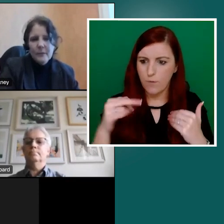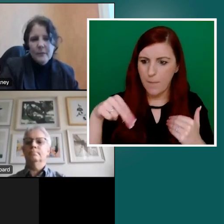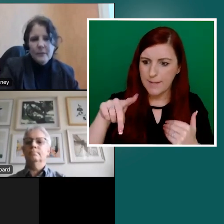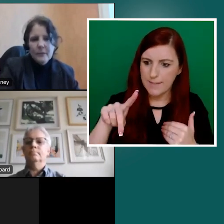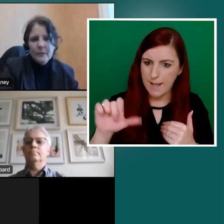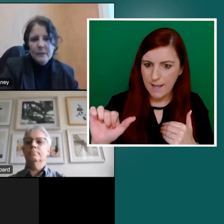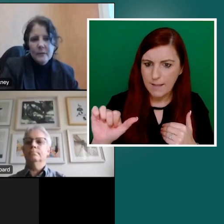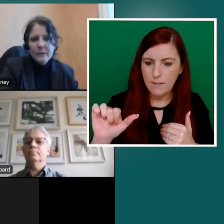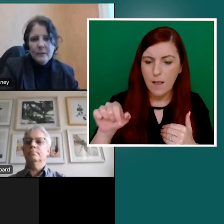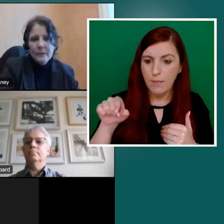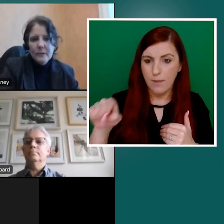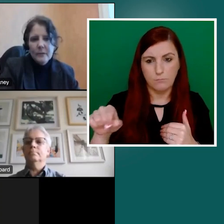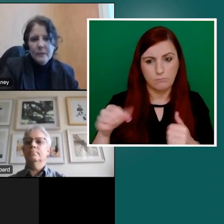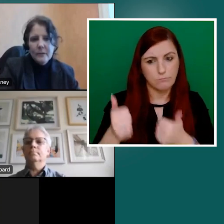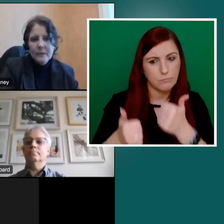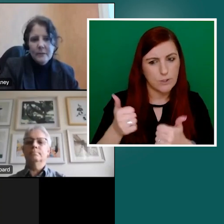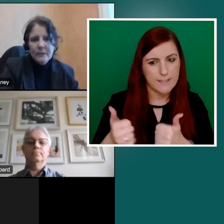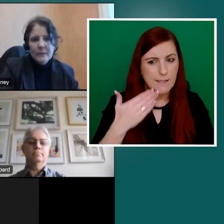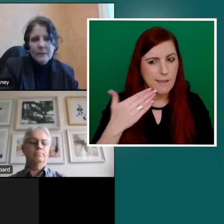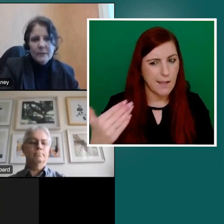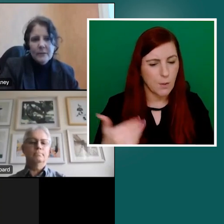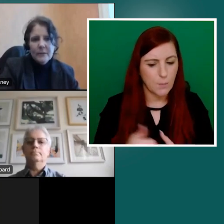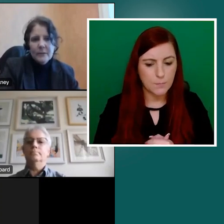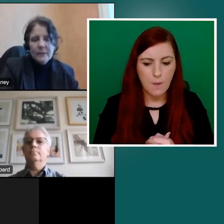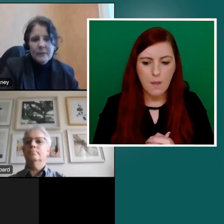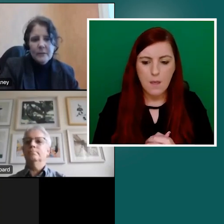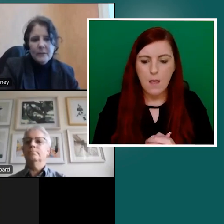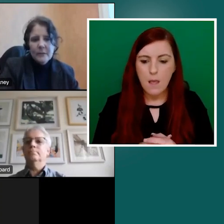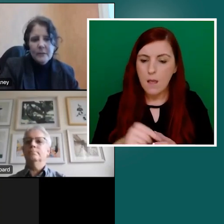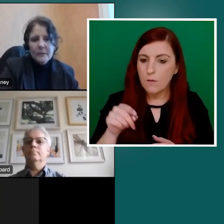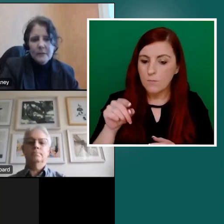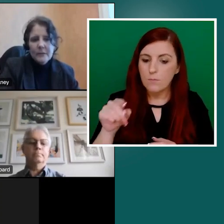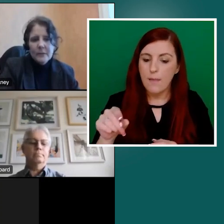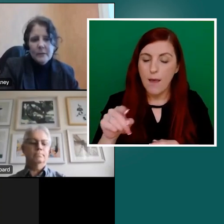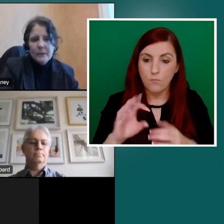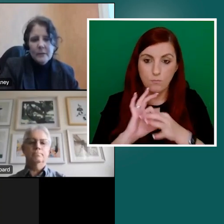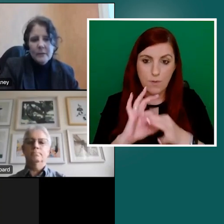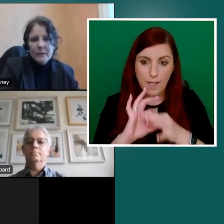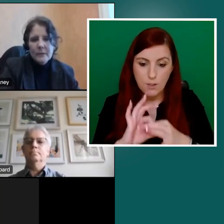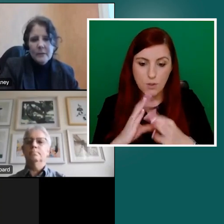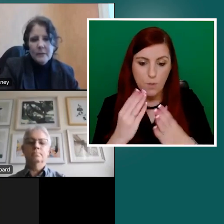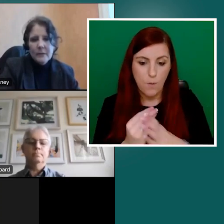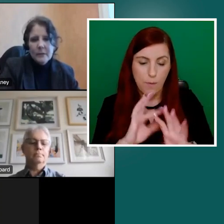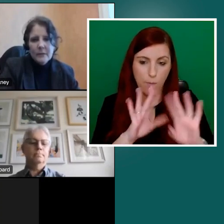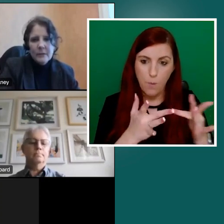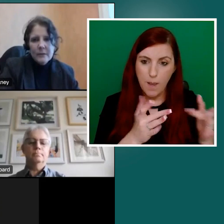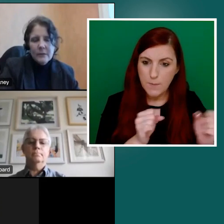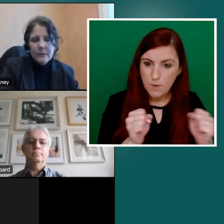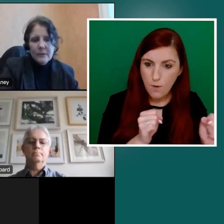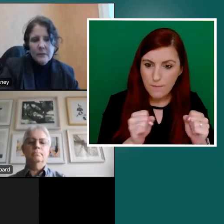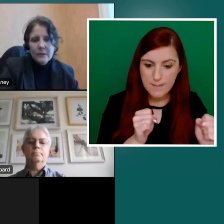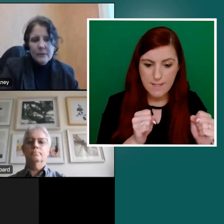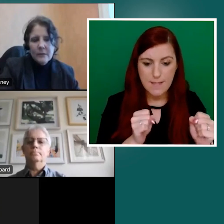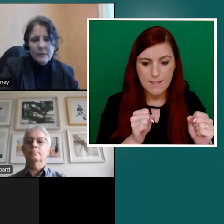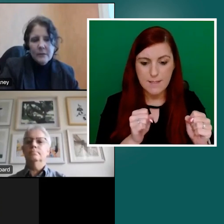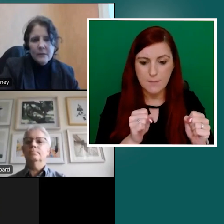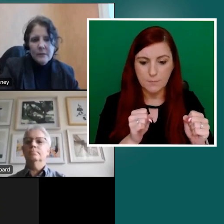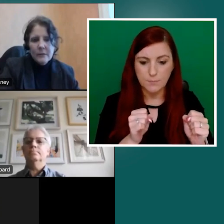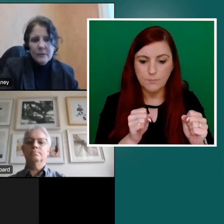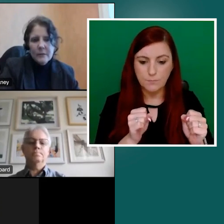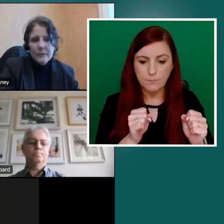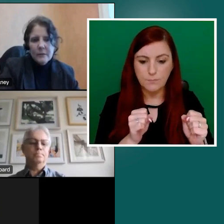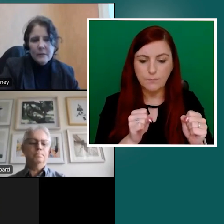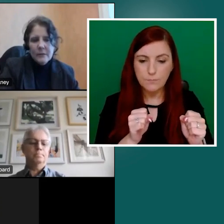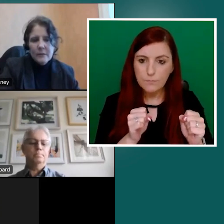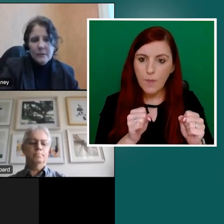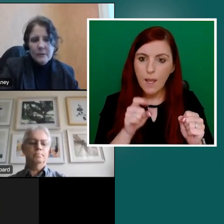that's very much appreciated. And I think that relationship with web services is also going to be sort